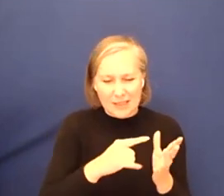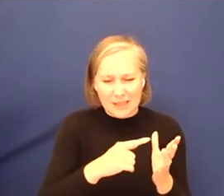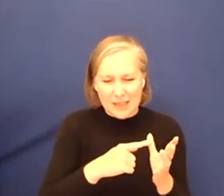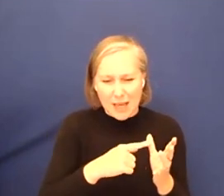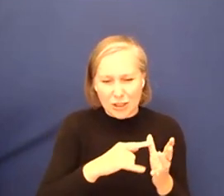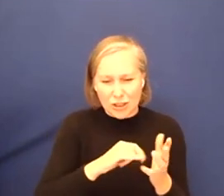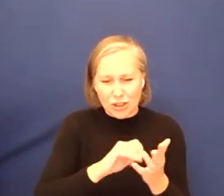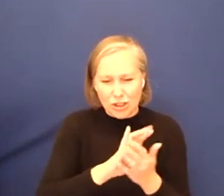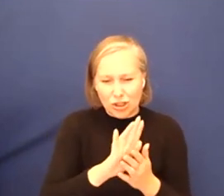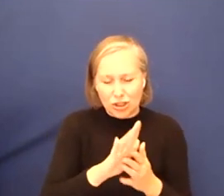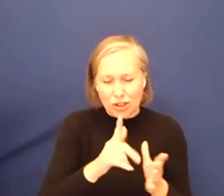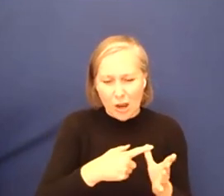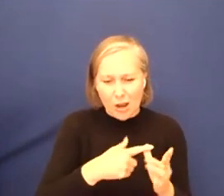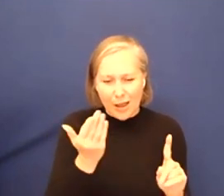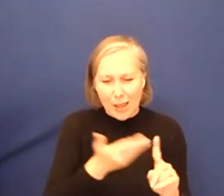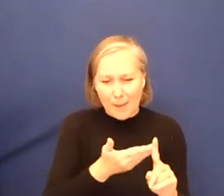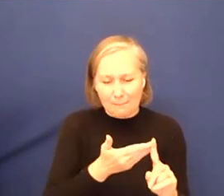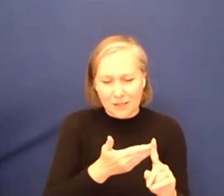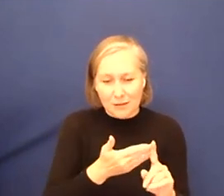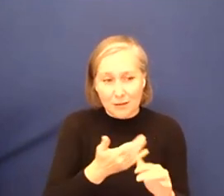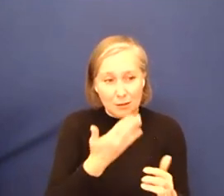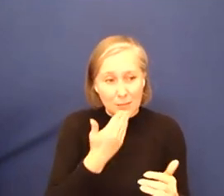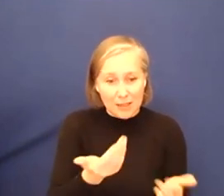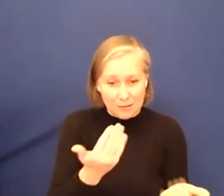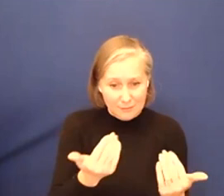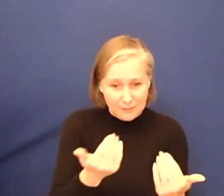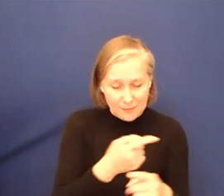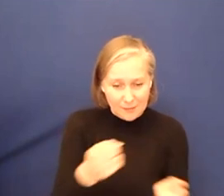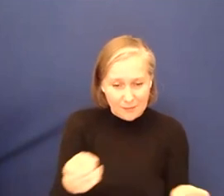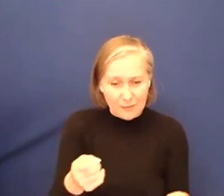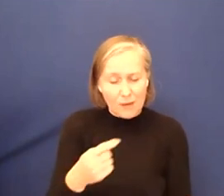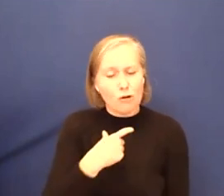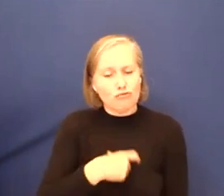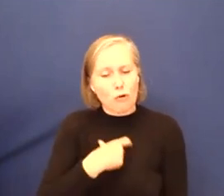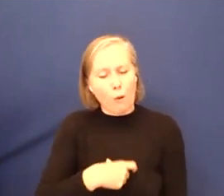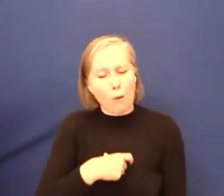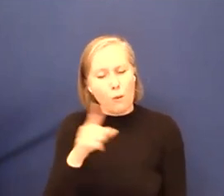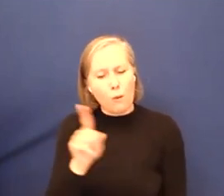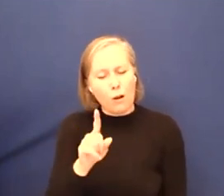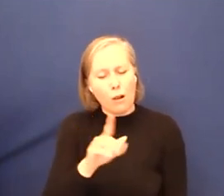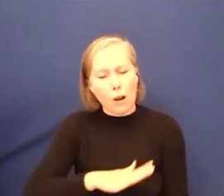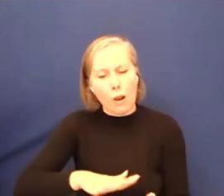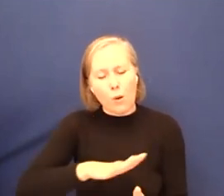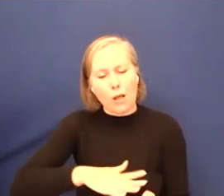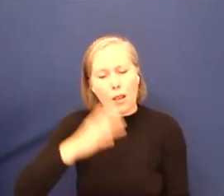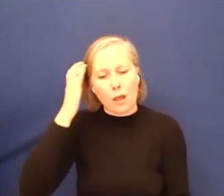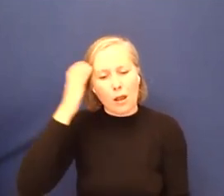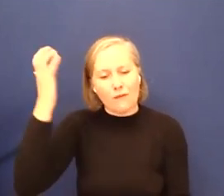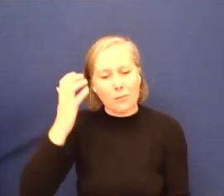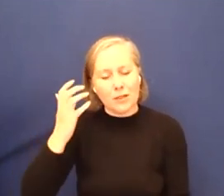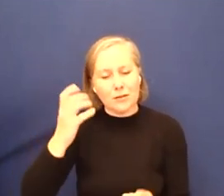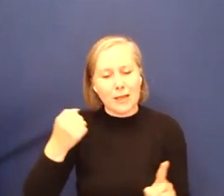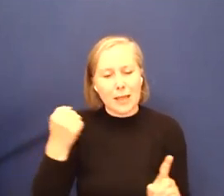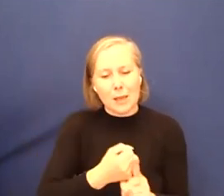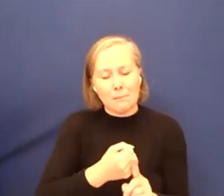hope that's okay, but other people can certainly chip in. So what, what role do you think local government has in identifying the local impact of climate change?